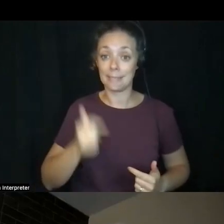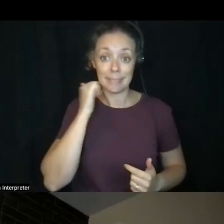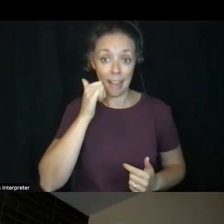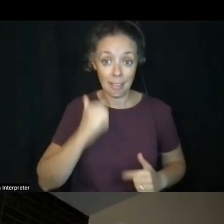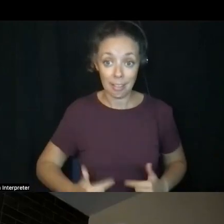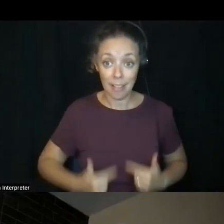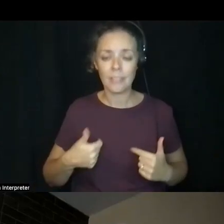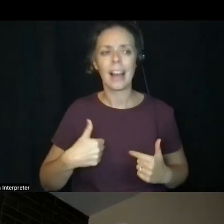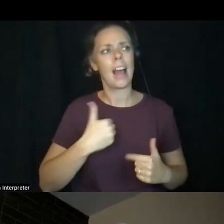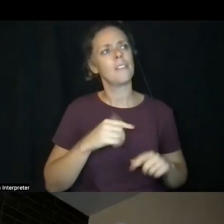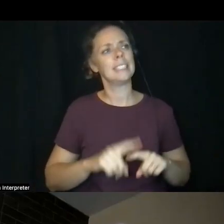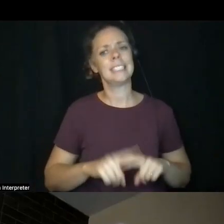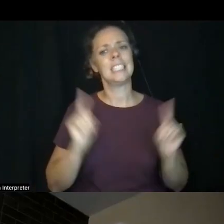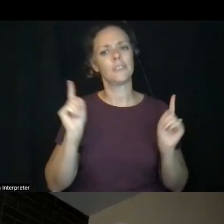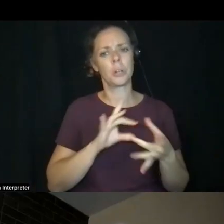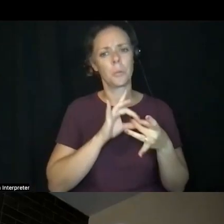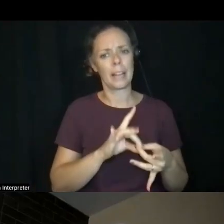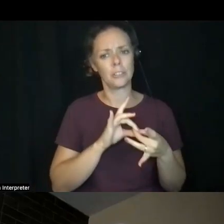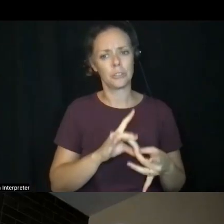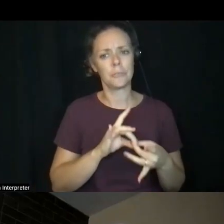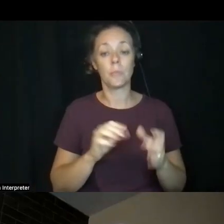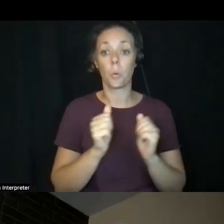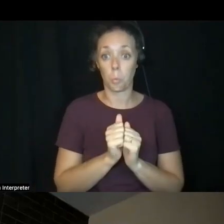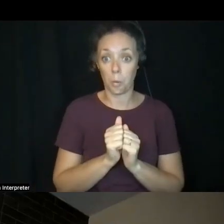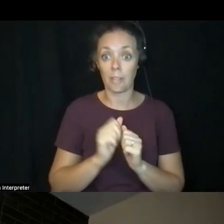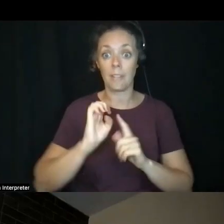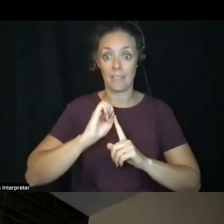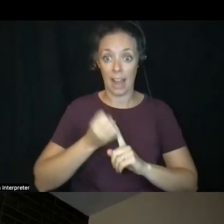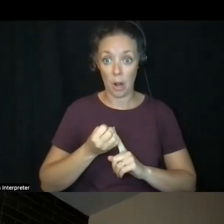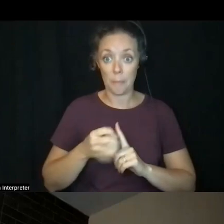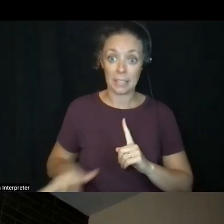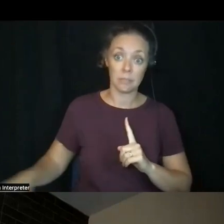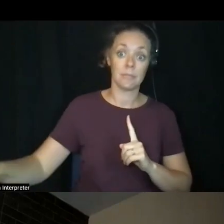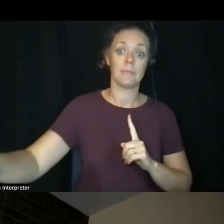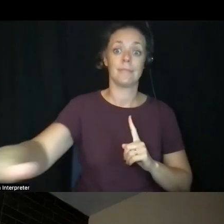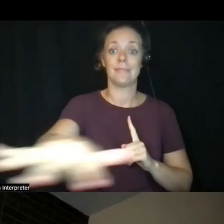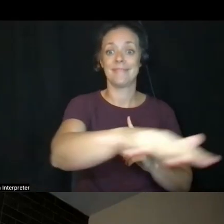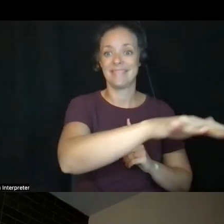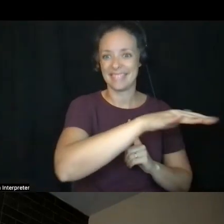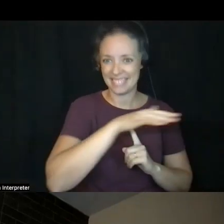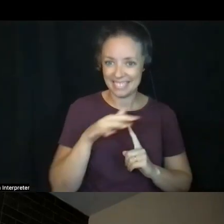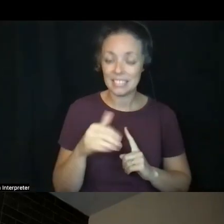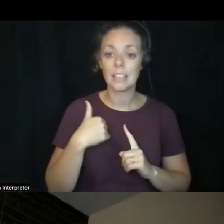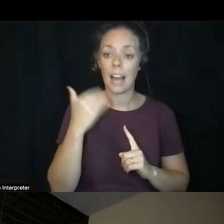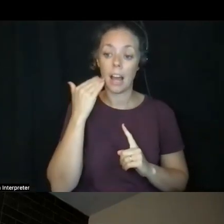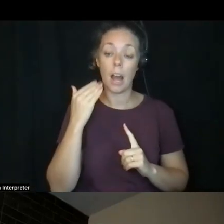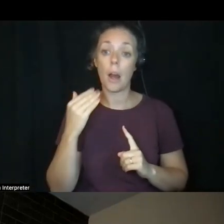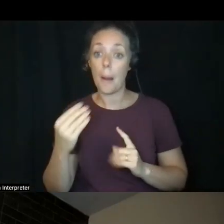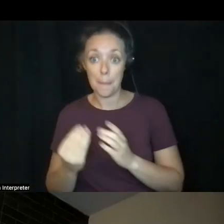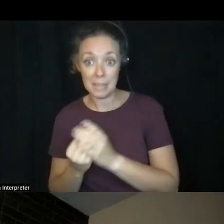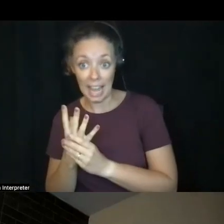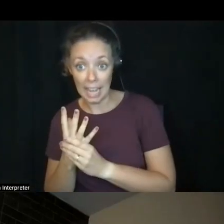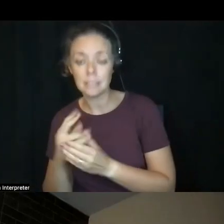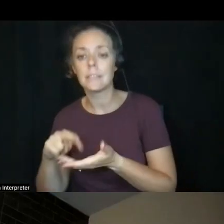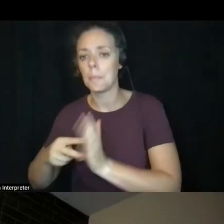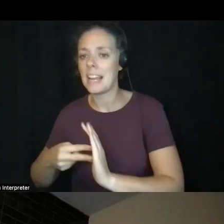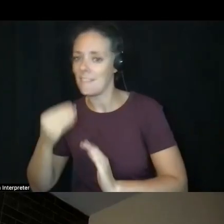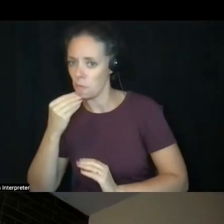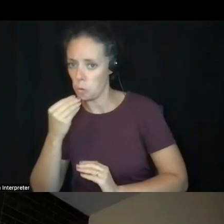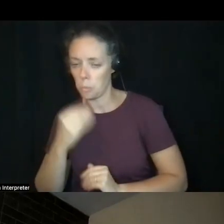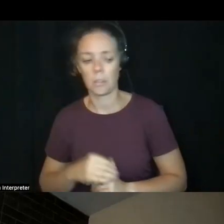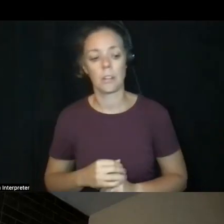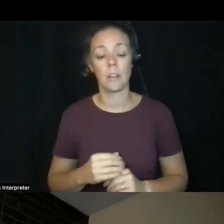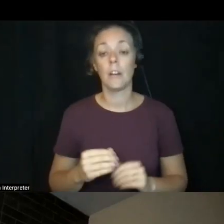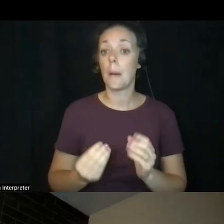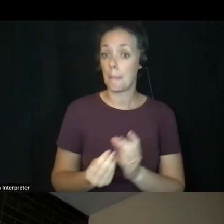relationship with the environment around me. So I know plants as food. I know plants as beautiful things in my